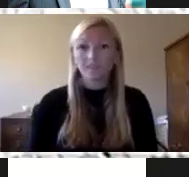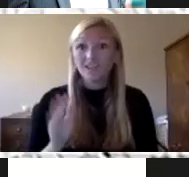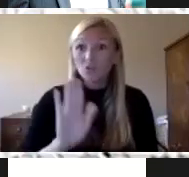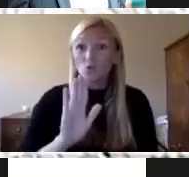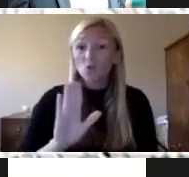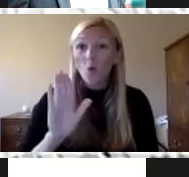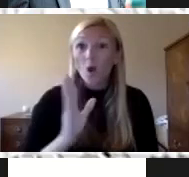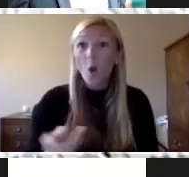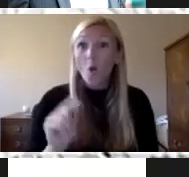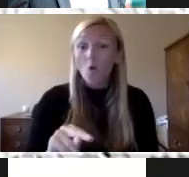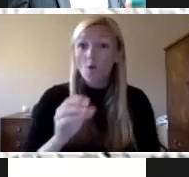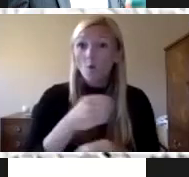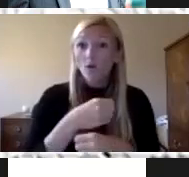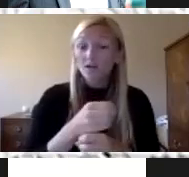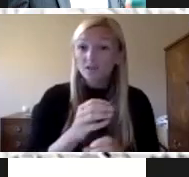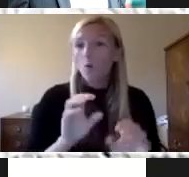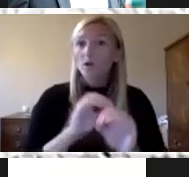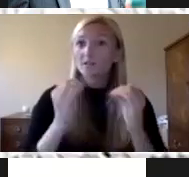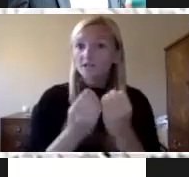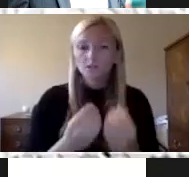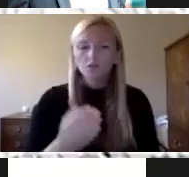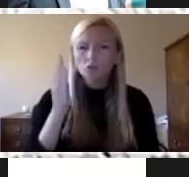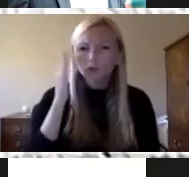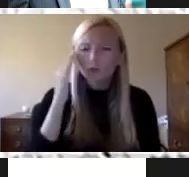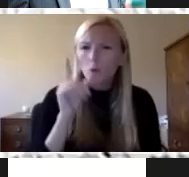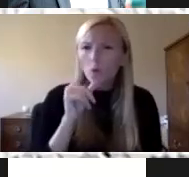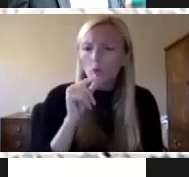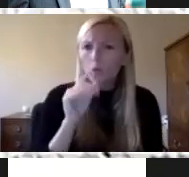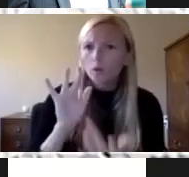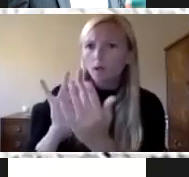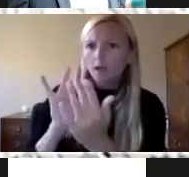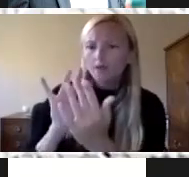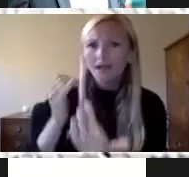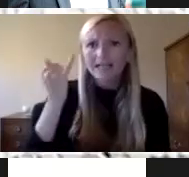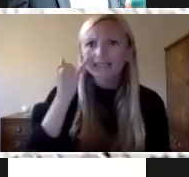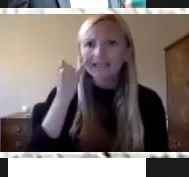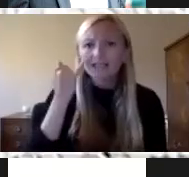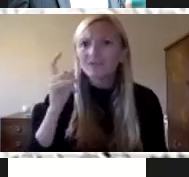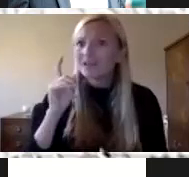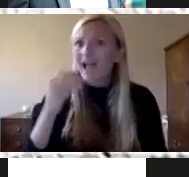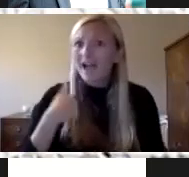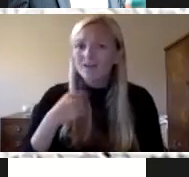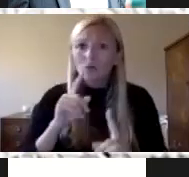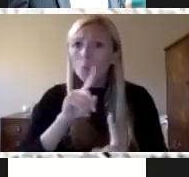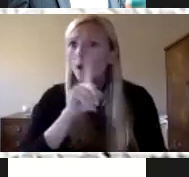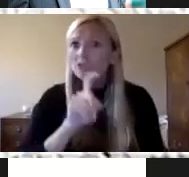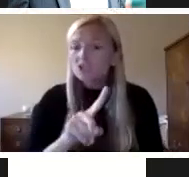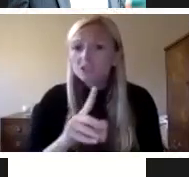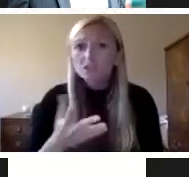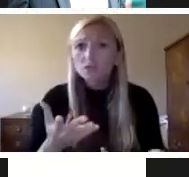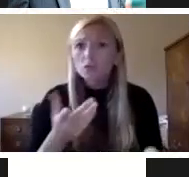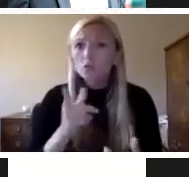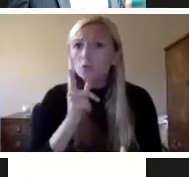organizations, think about do you know who you would go to to have things answered in the event that there was a disruption?